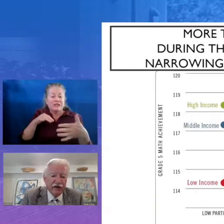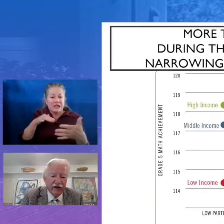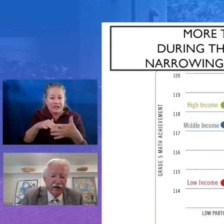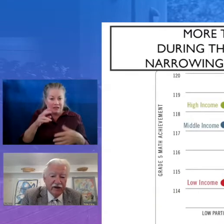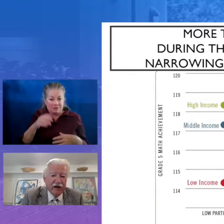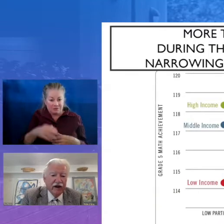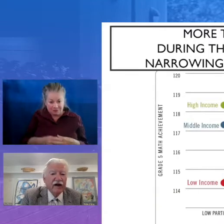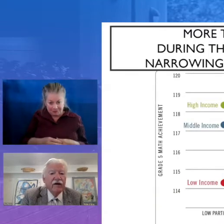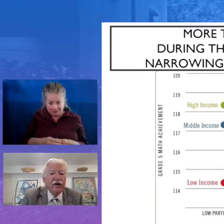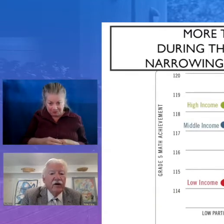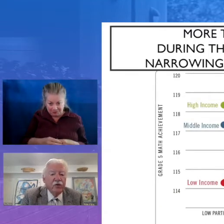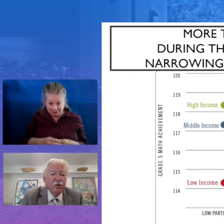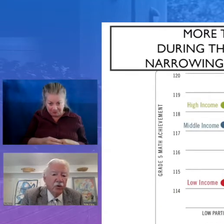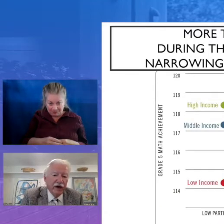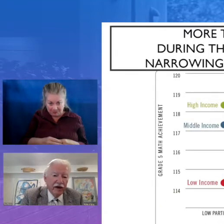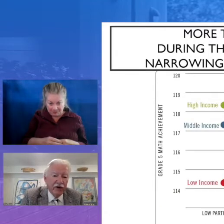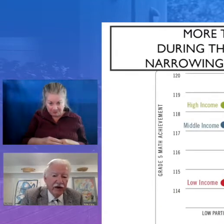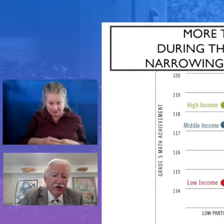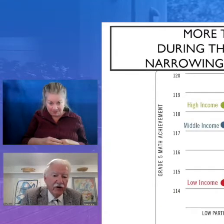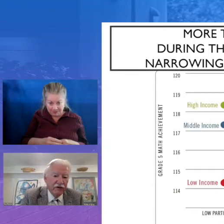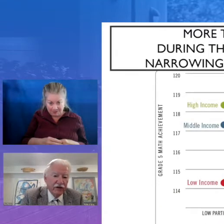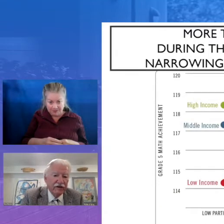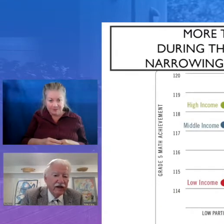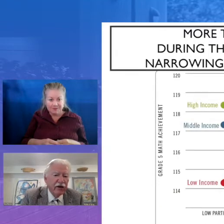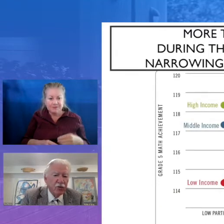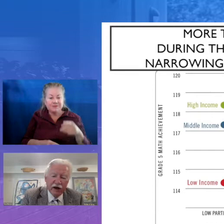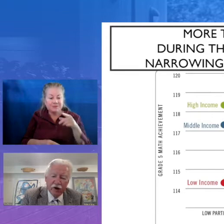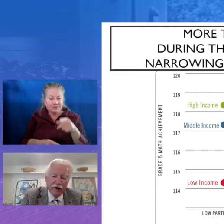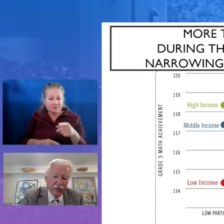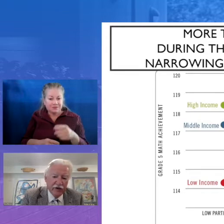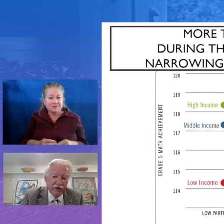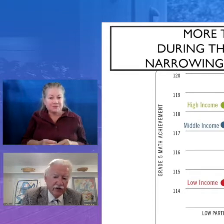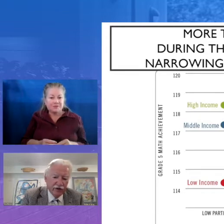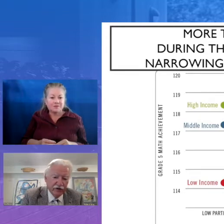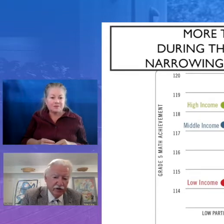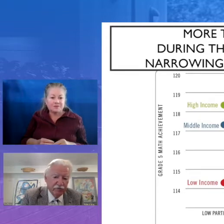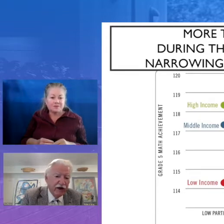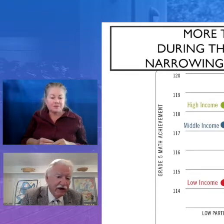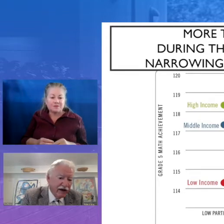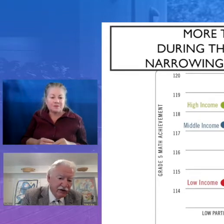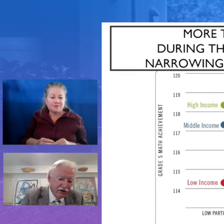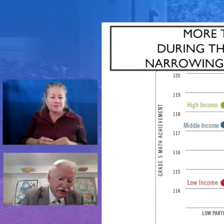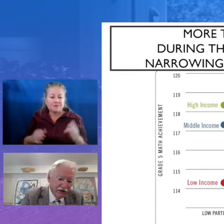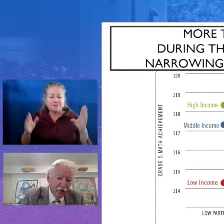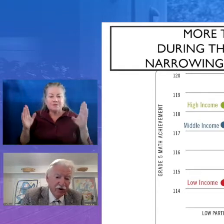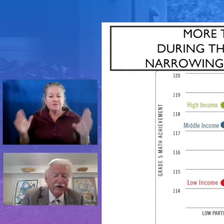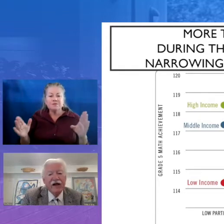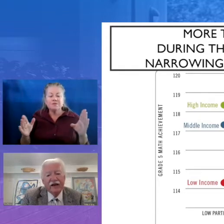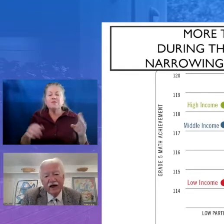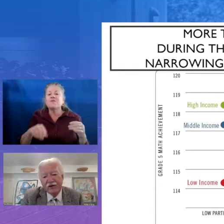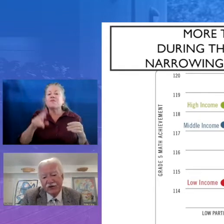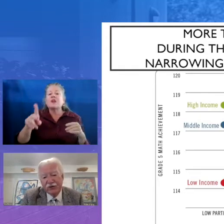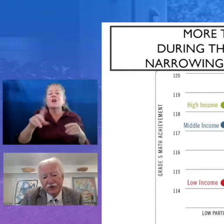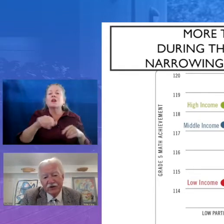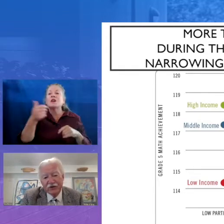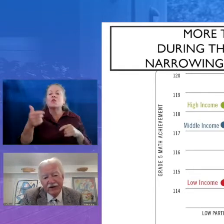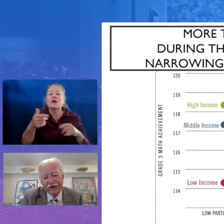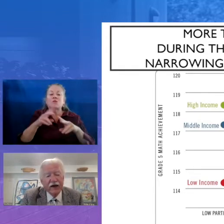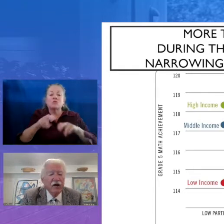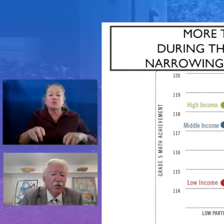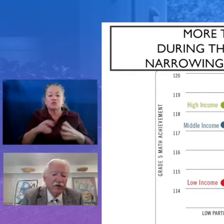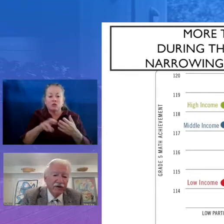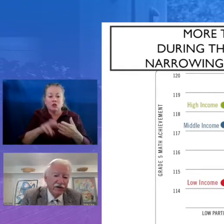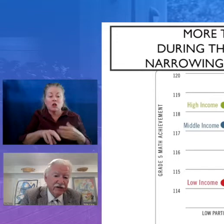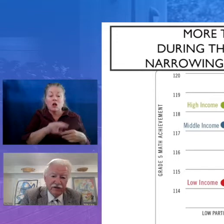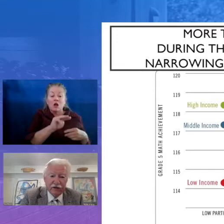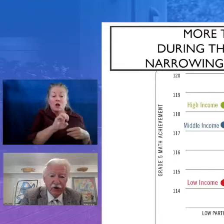study, what we have here is another way to look at research. So meta-analysis is an important longitudinal studies.